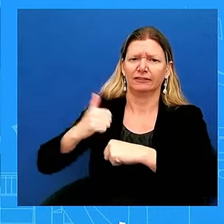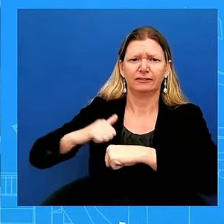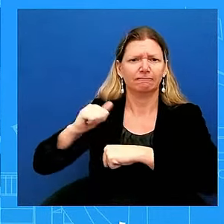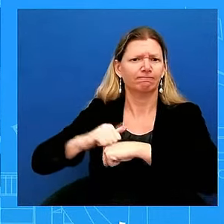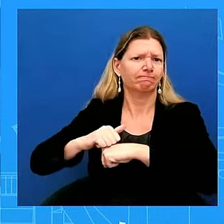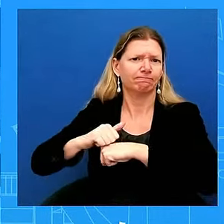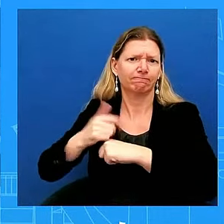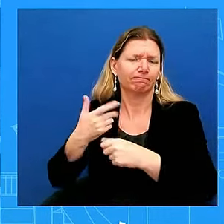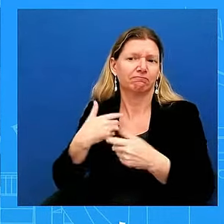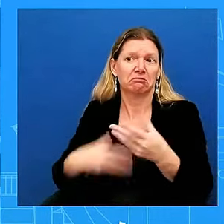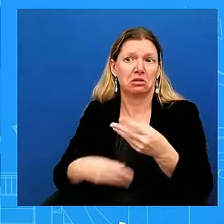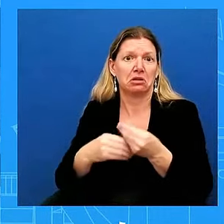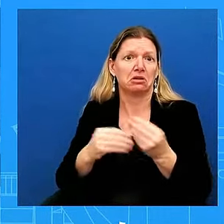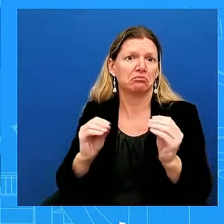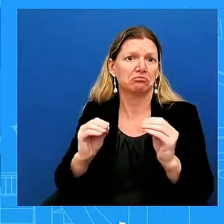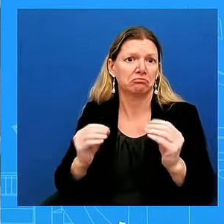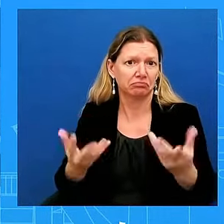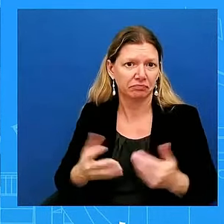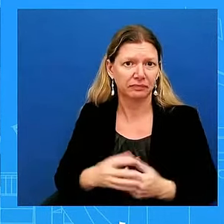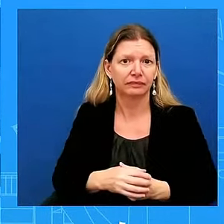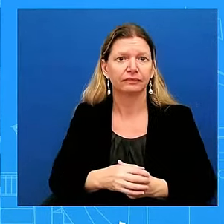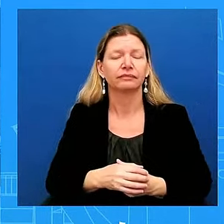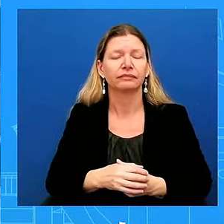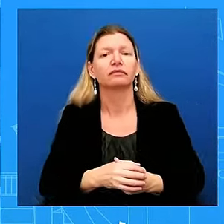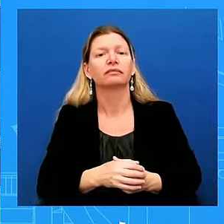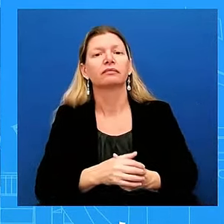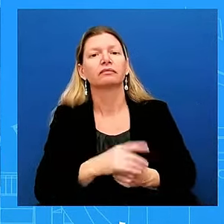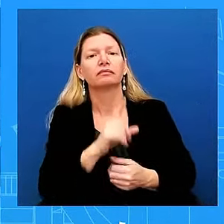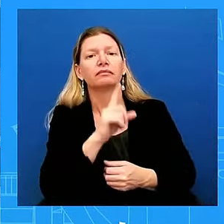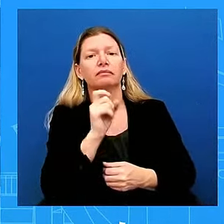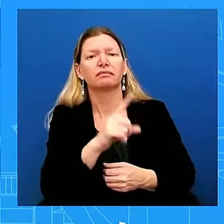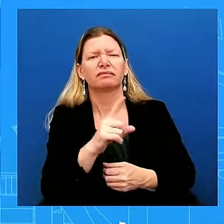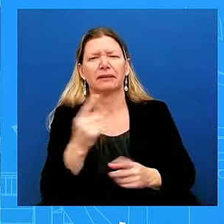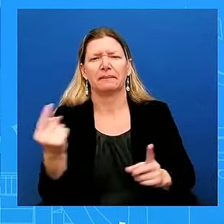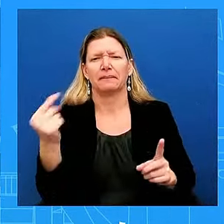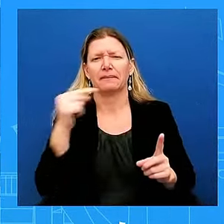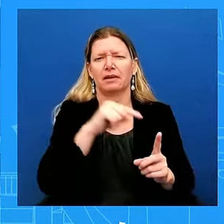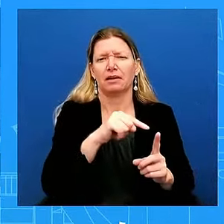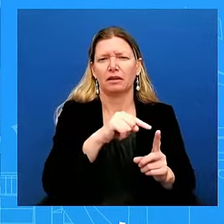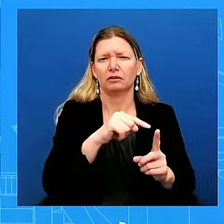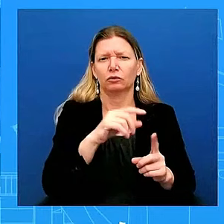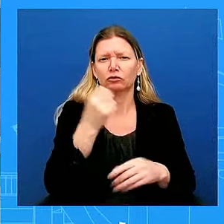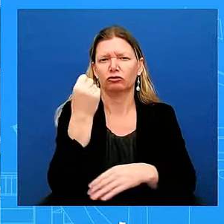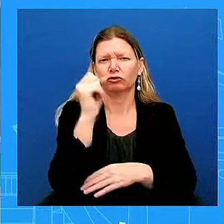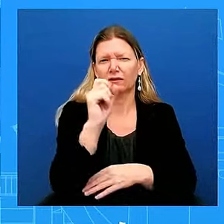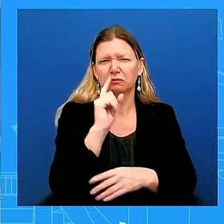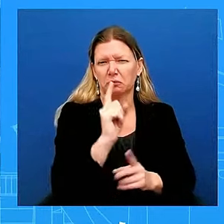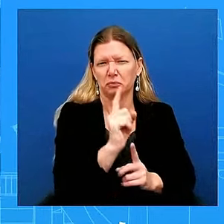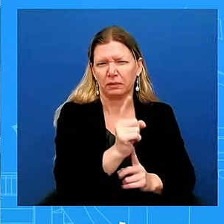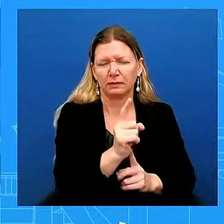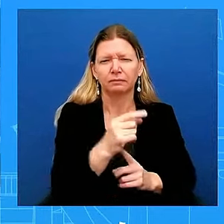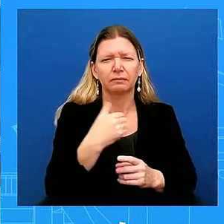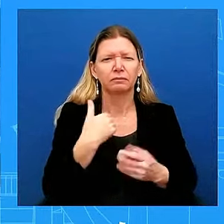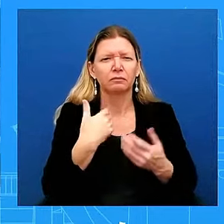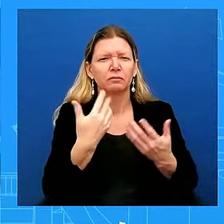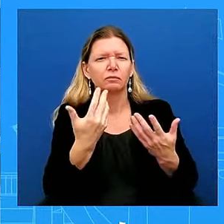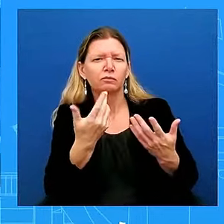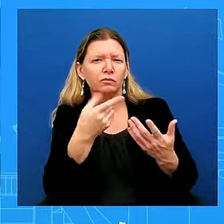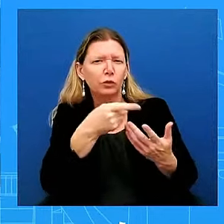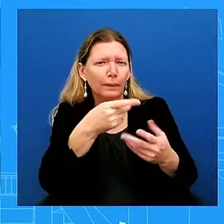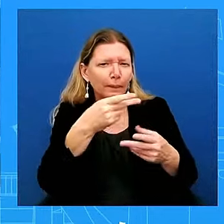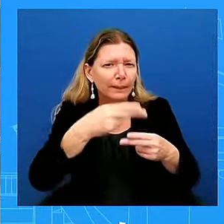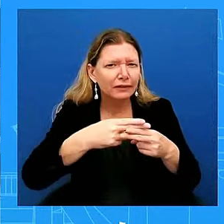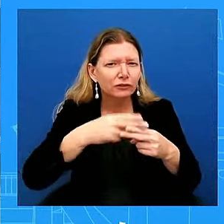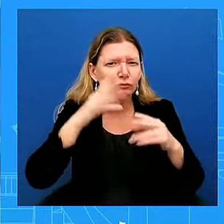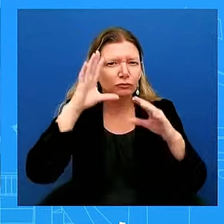I wanted to get a sense – you mentioned the President is – calls himself the most pro-Union President. just him. MS. Not just him. MS. Union